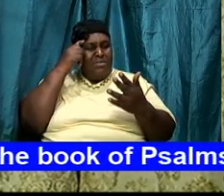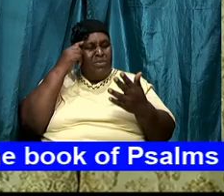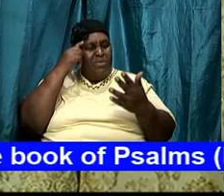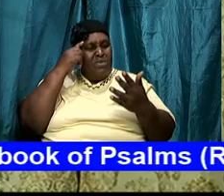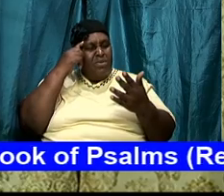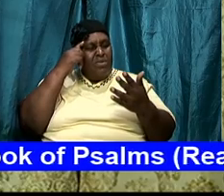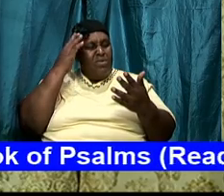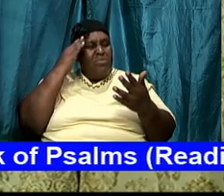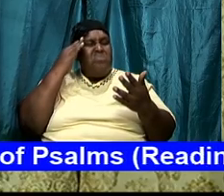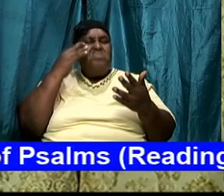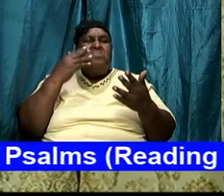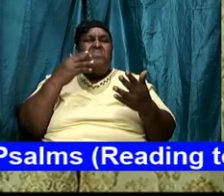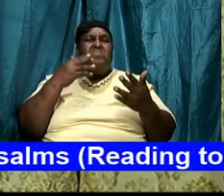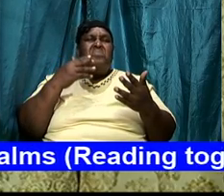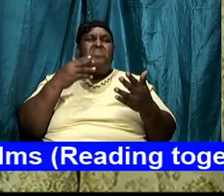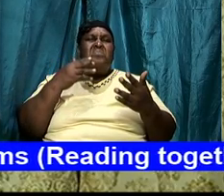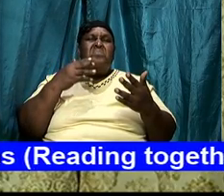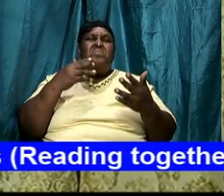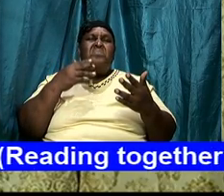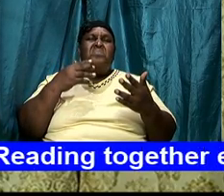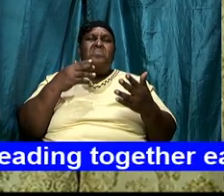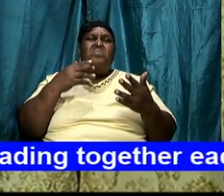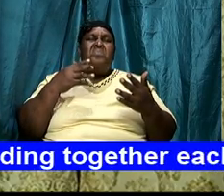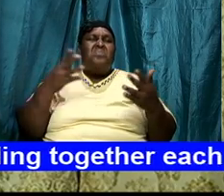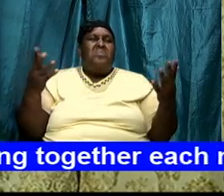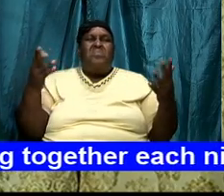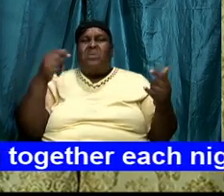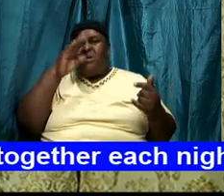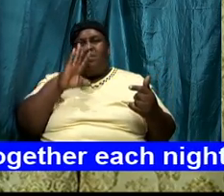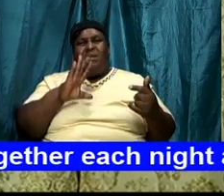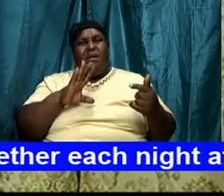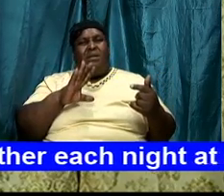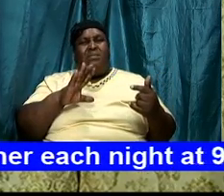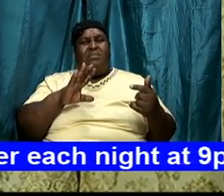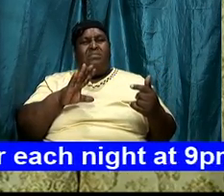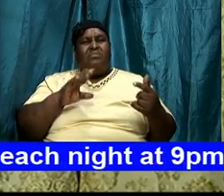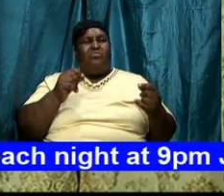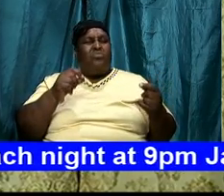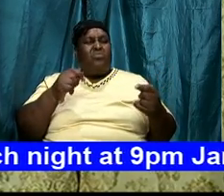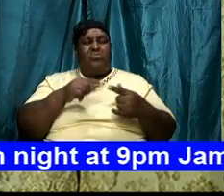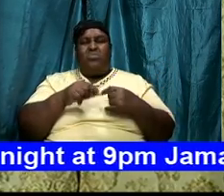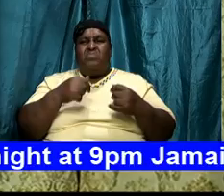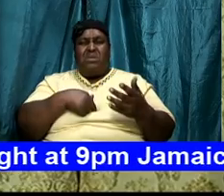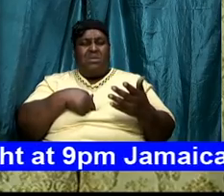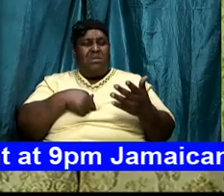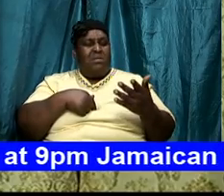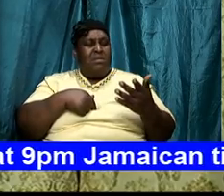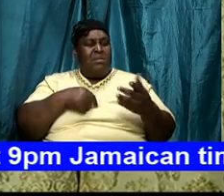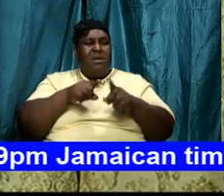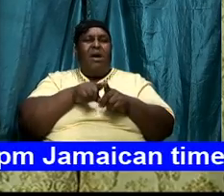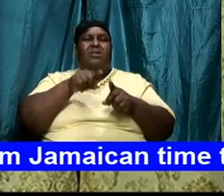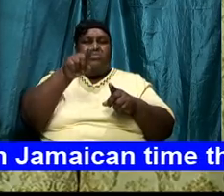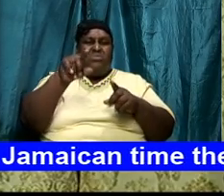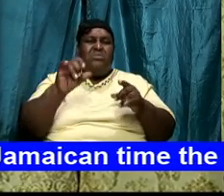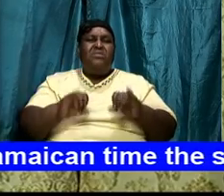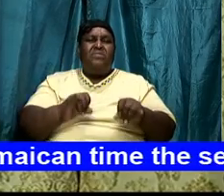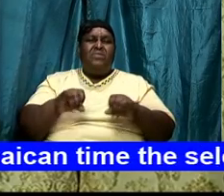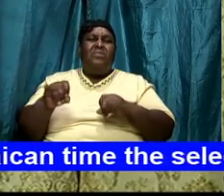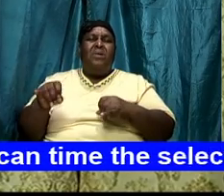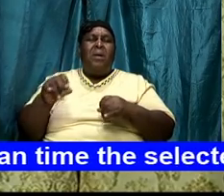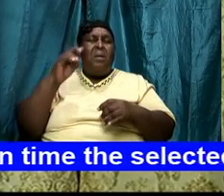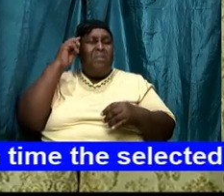you might have to do as an individual think of it in these ways and meditate on those words